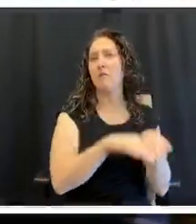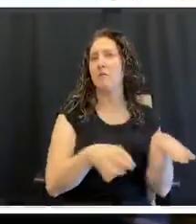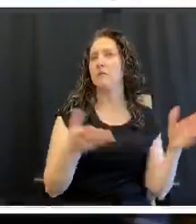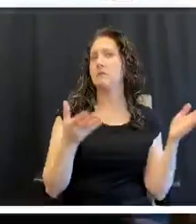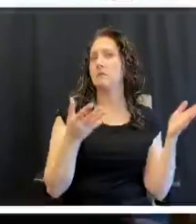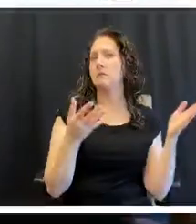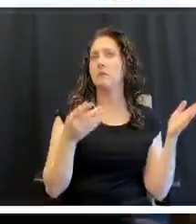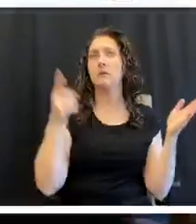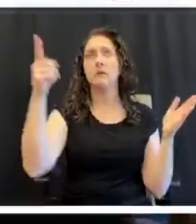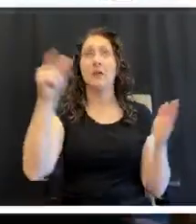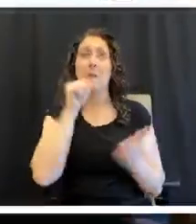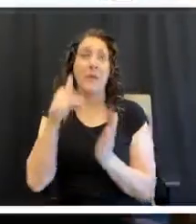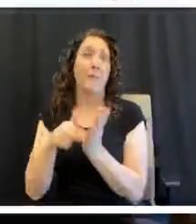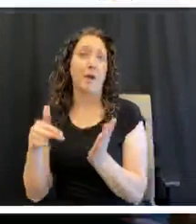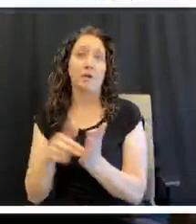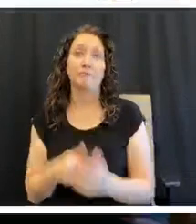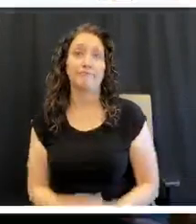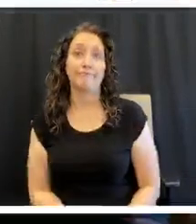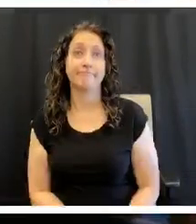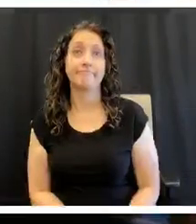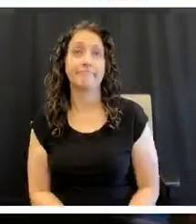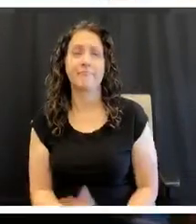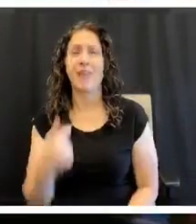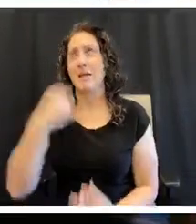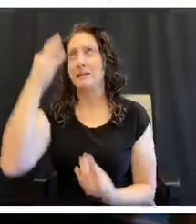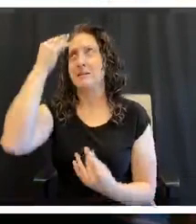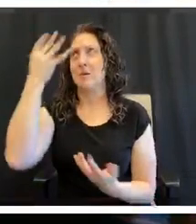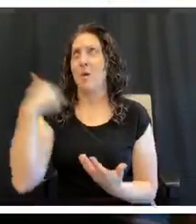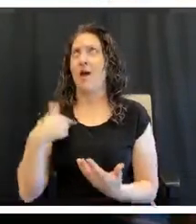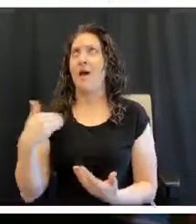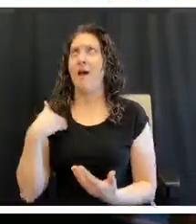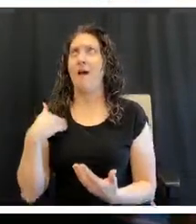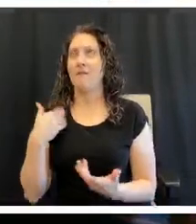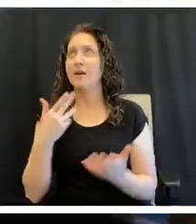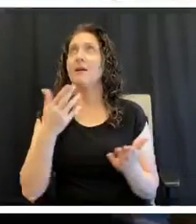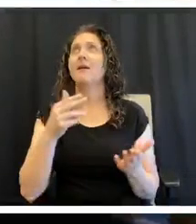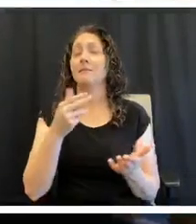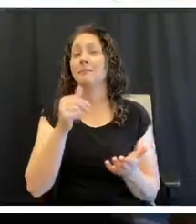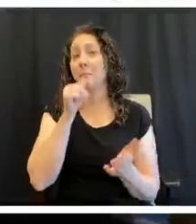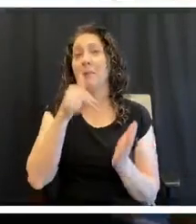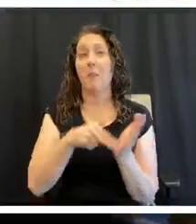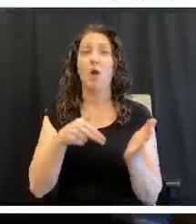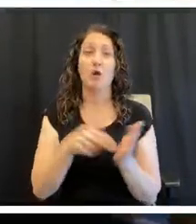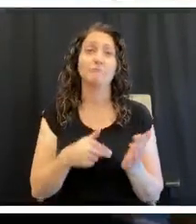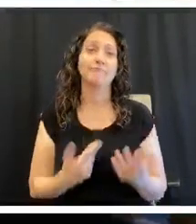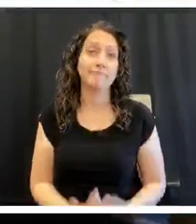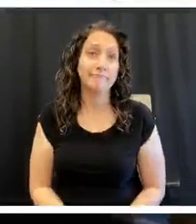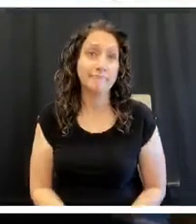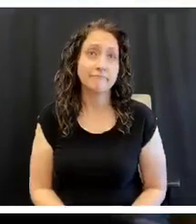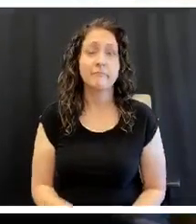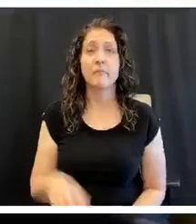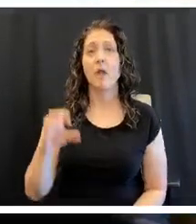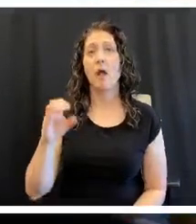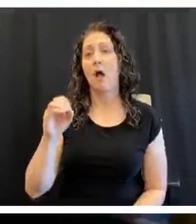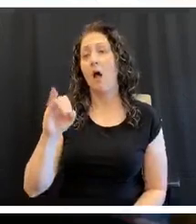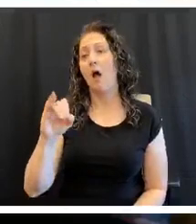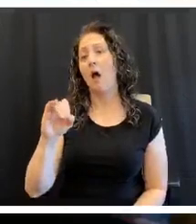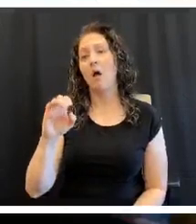We have peanut butter. I'm thinking of what we have in our, we have peanut butter. We have olive oil.